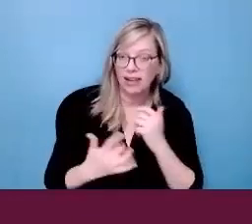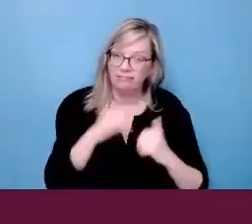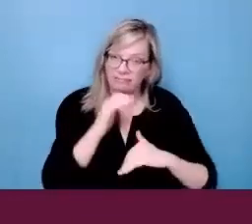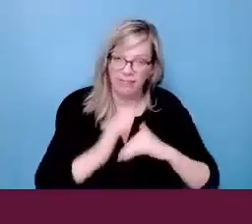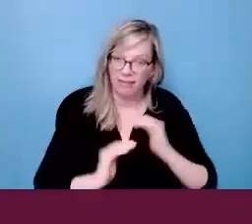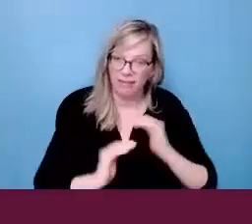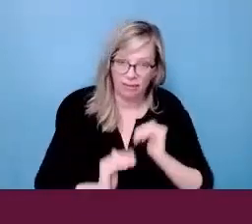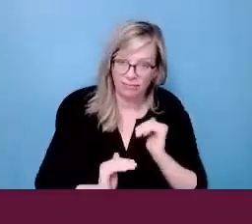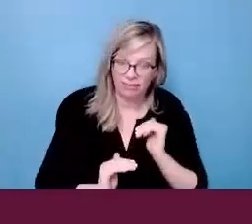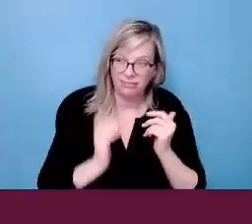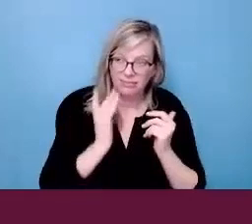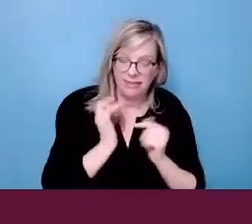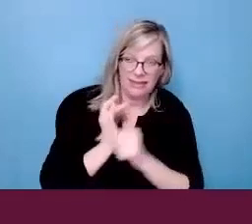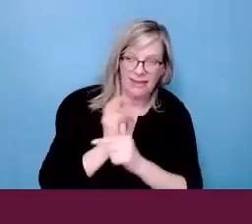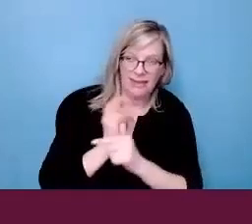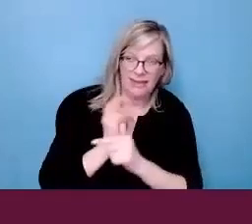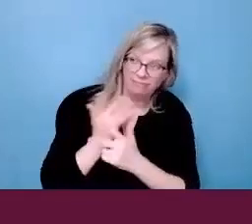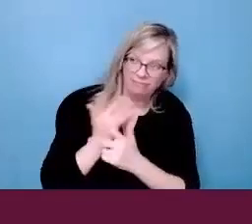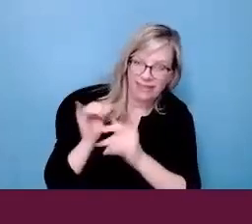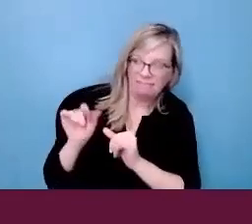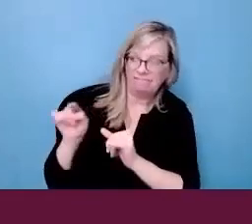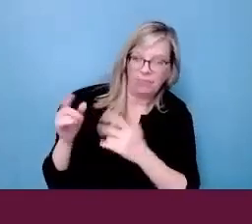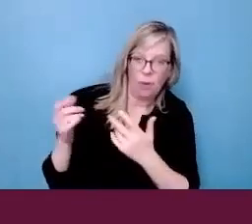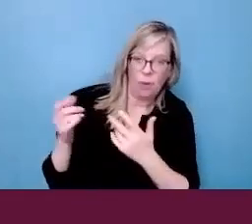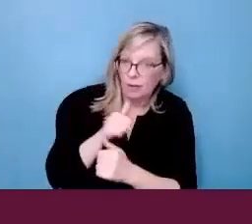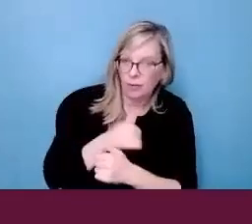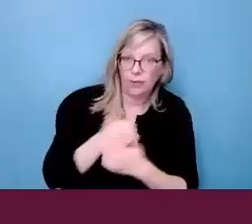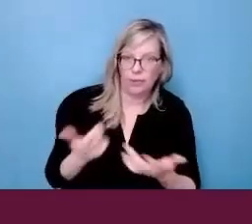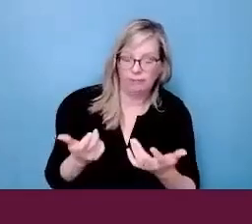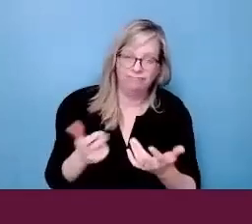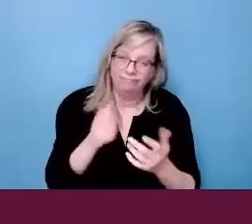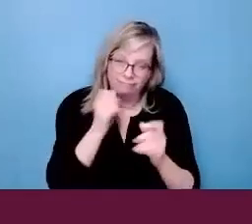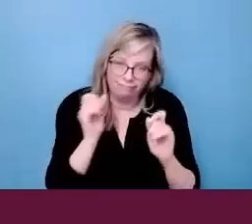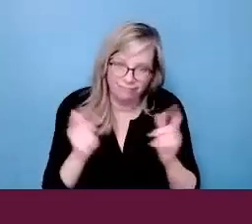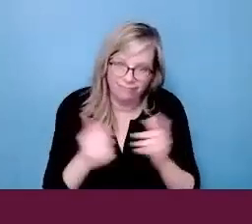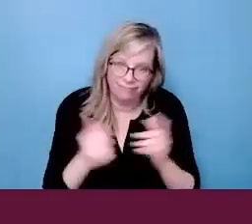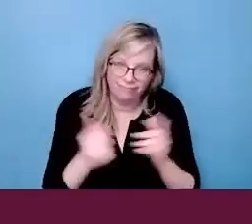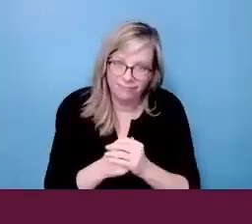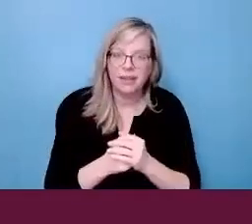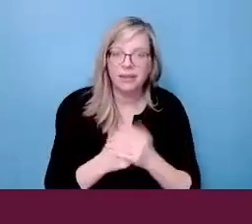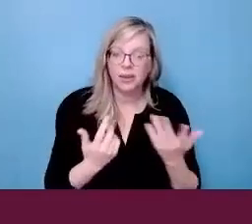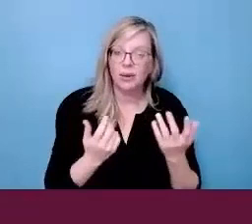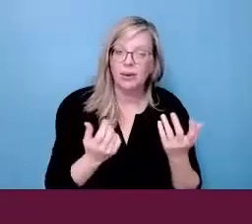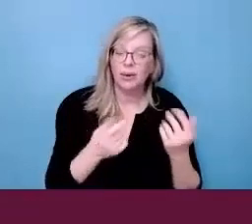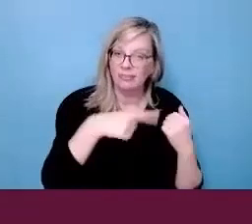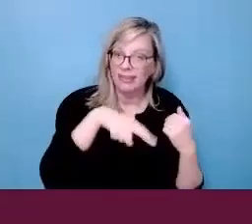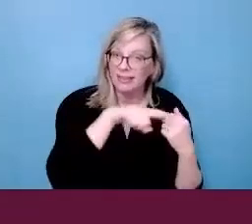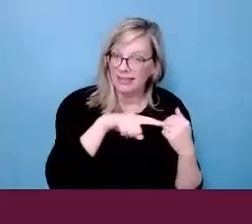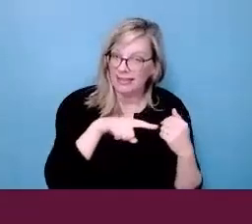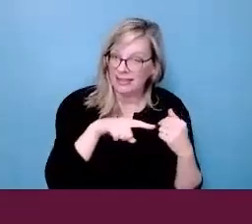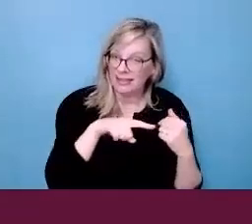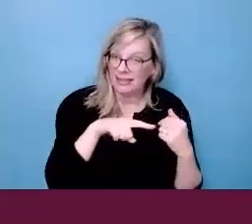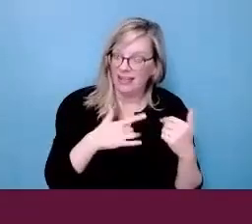infrastructural or attitudinal barriers, this unfortunately comes as a little surprise, right? So many workers with